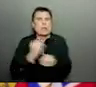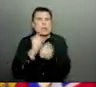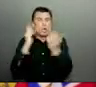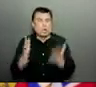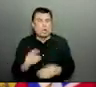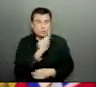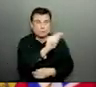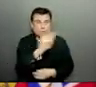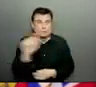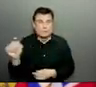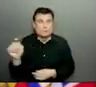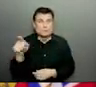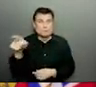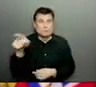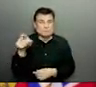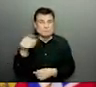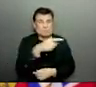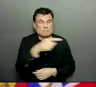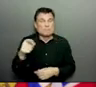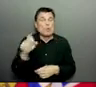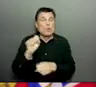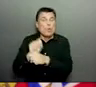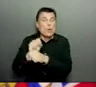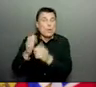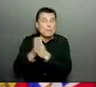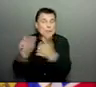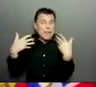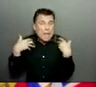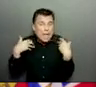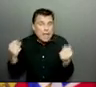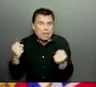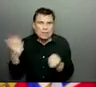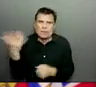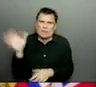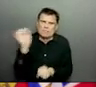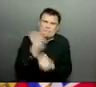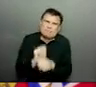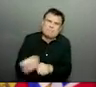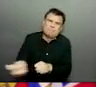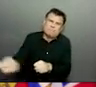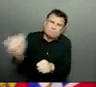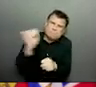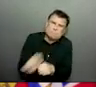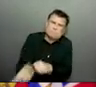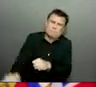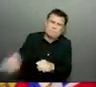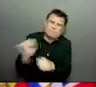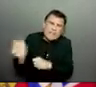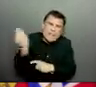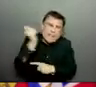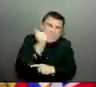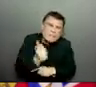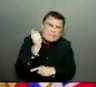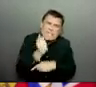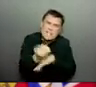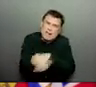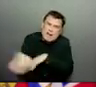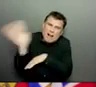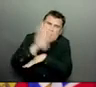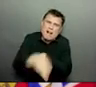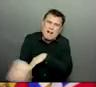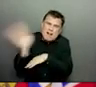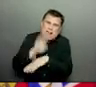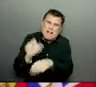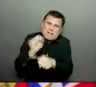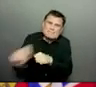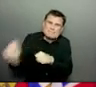non-stop to provide care and to provide that public health connection to all those who need it. And they are in need of